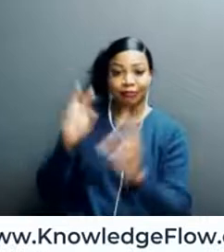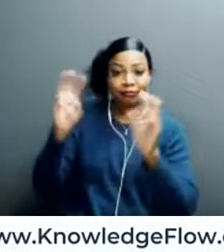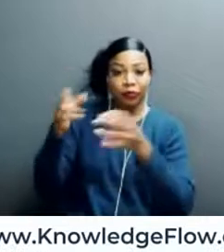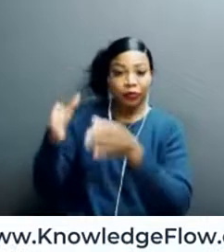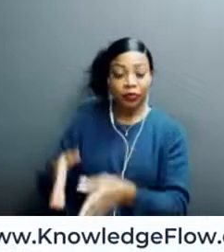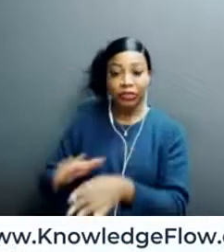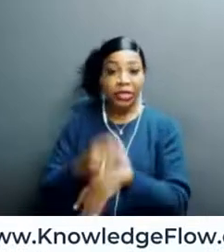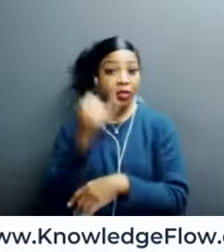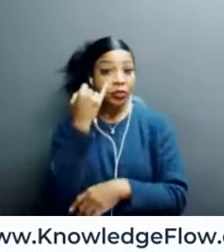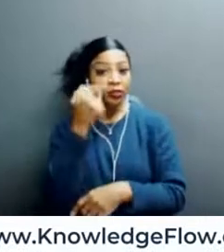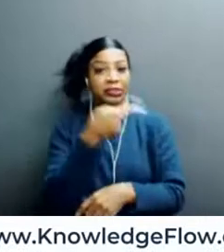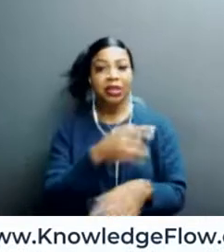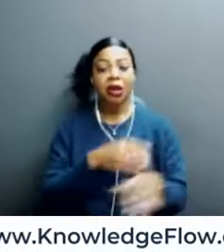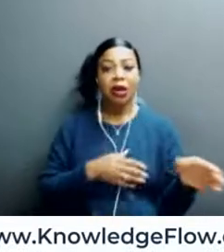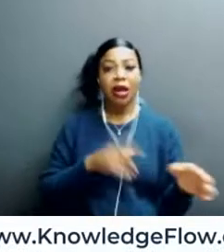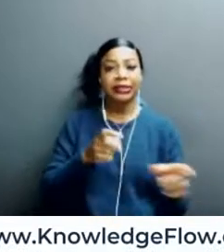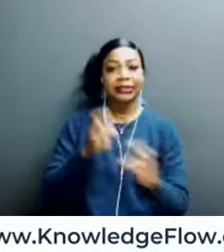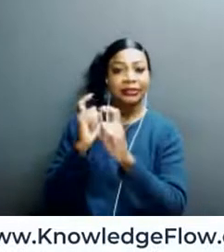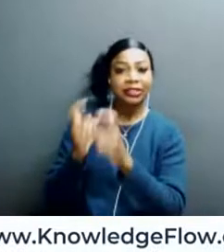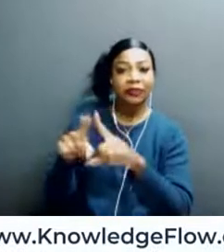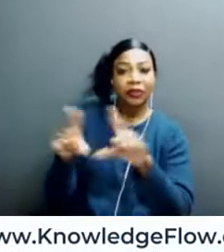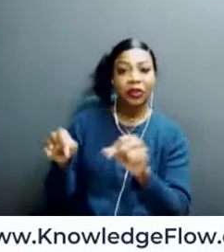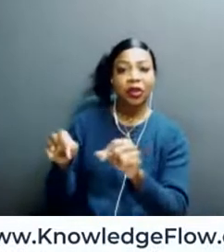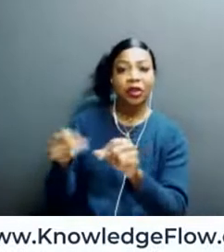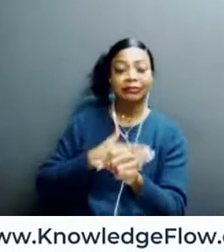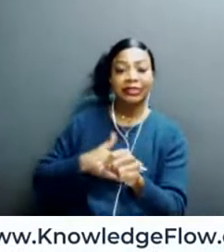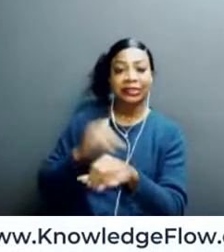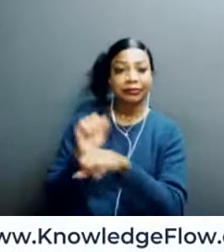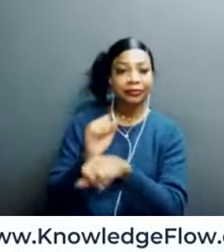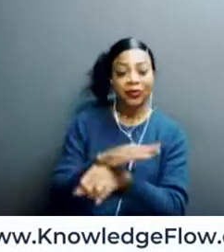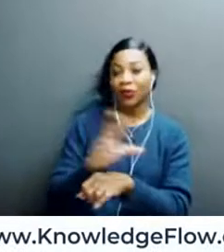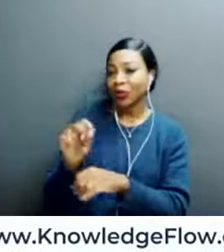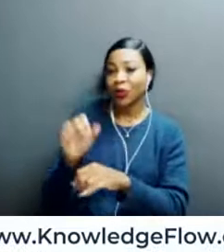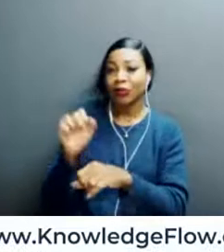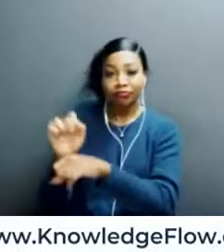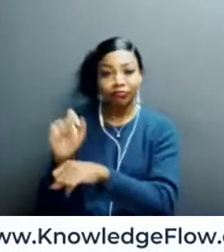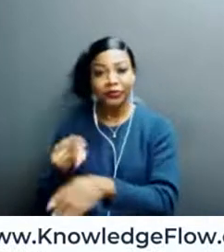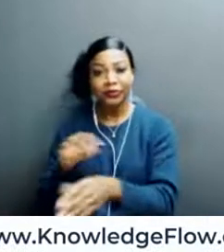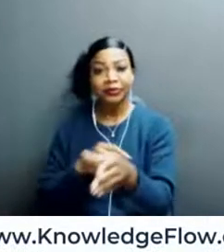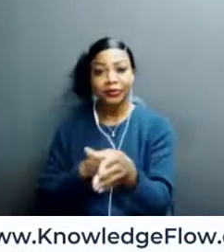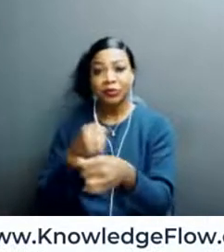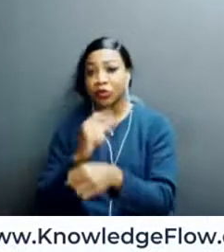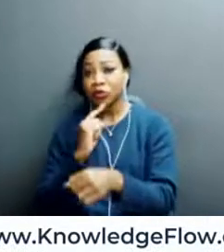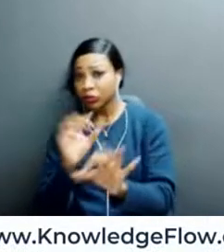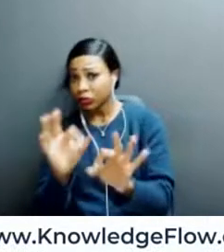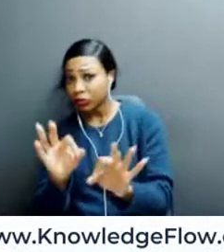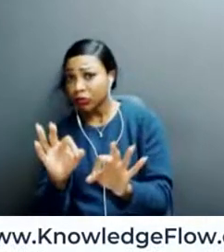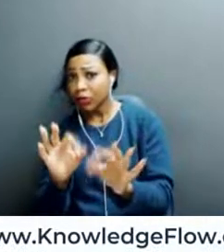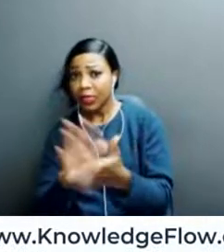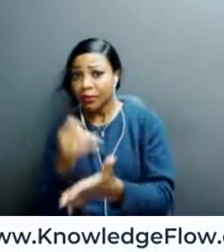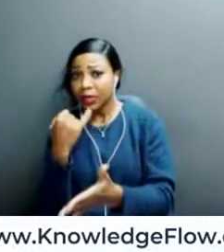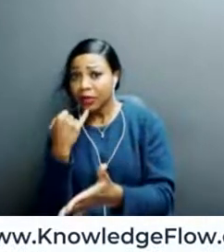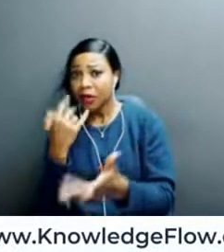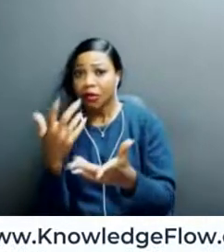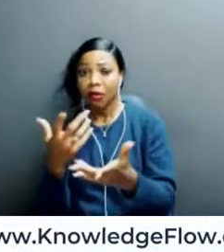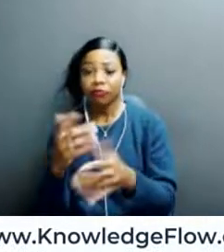I need you to send me a gift card or money for exit, message them, you know, outside, it's just an email, send them a message, pick up the phone, know, make a